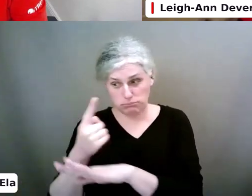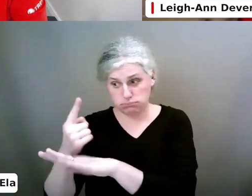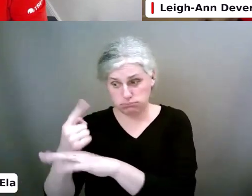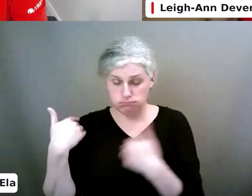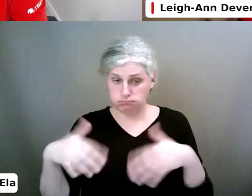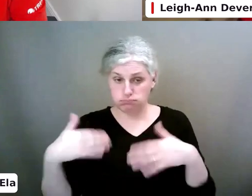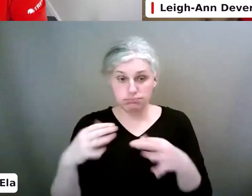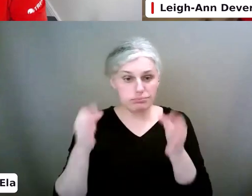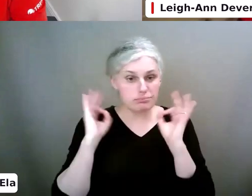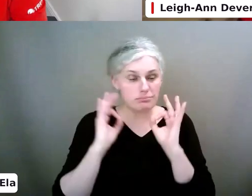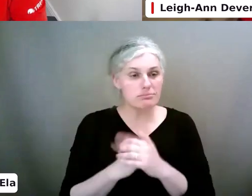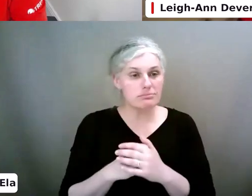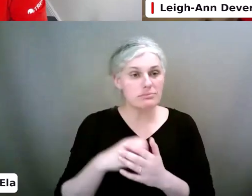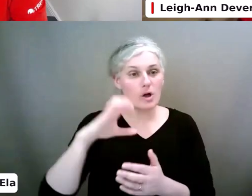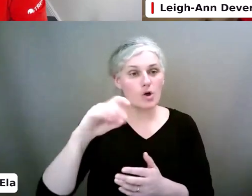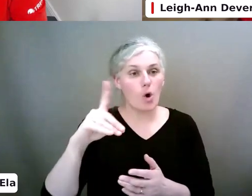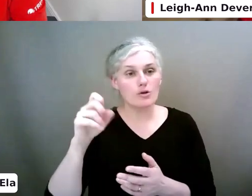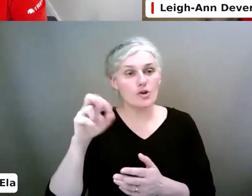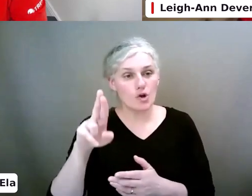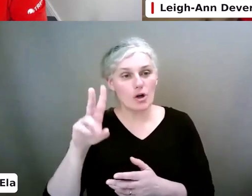And Coder Dojo.